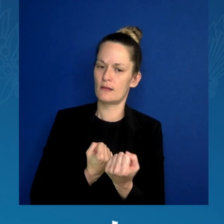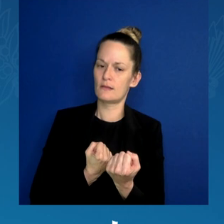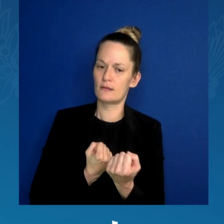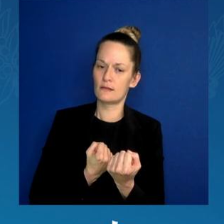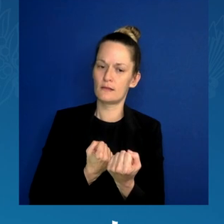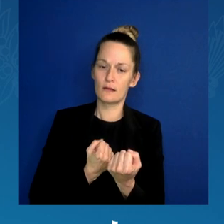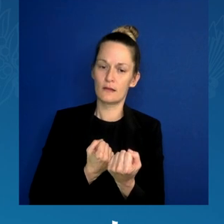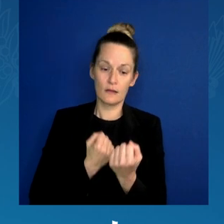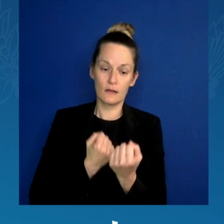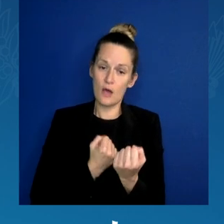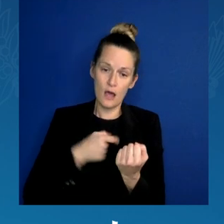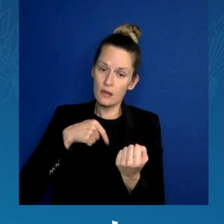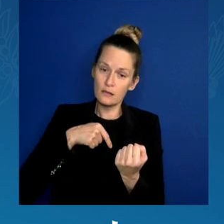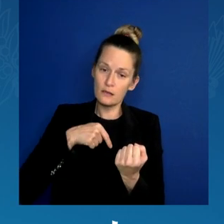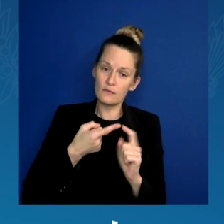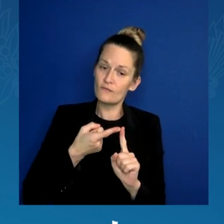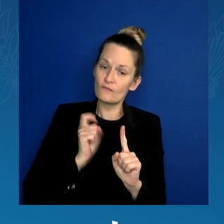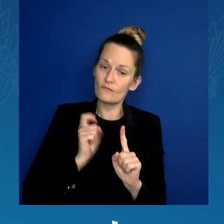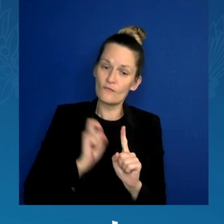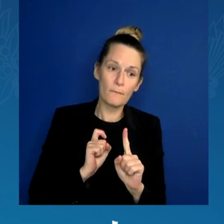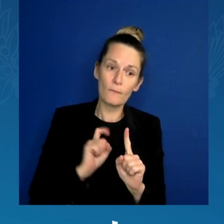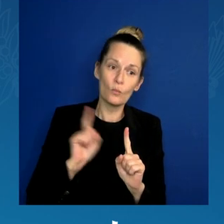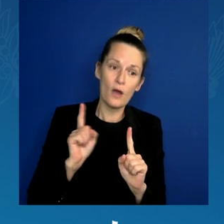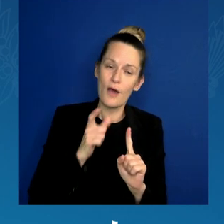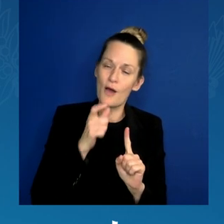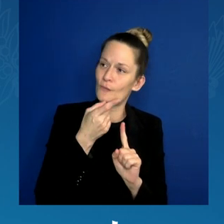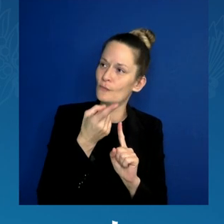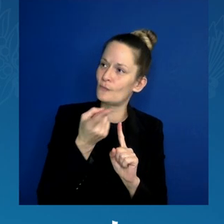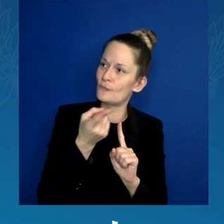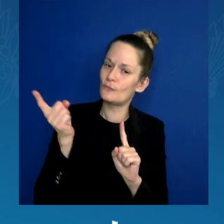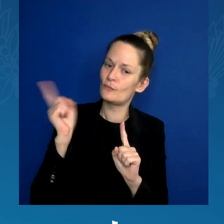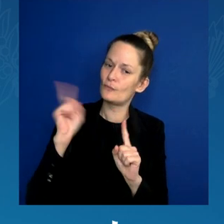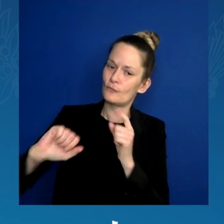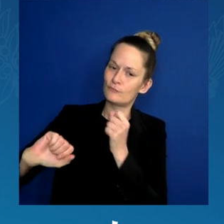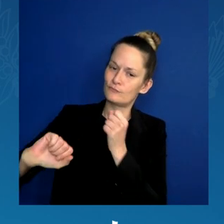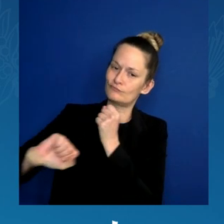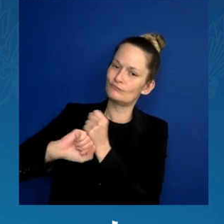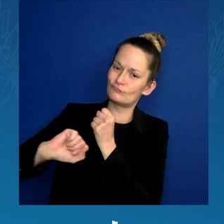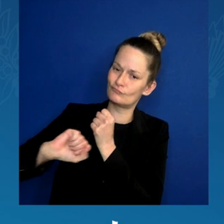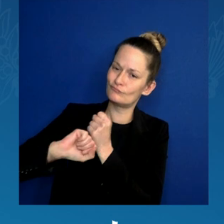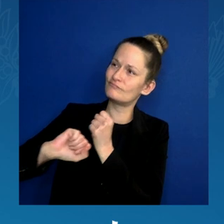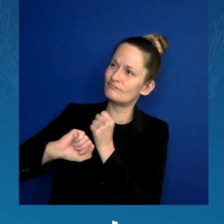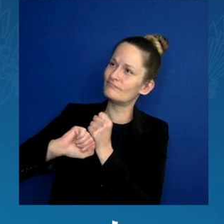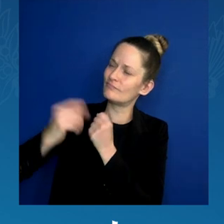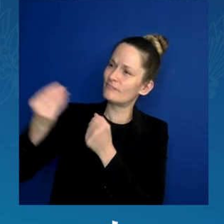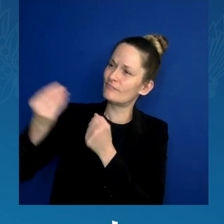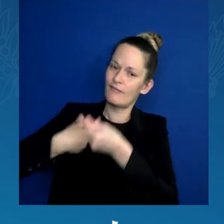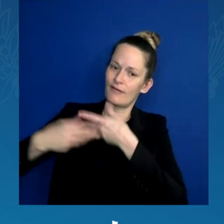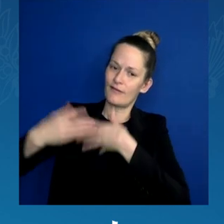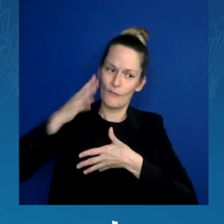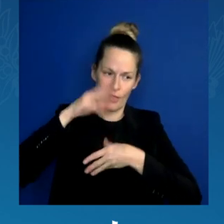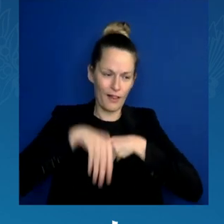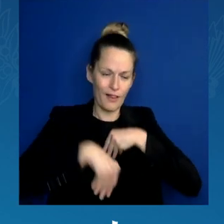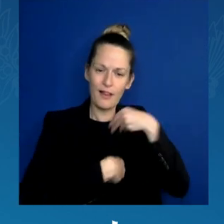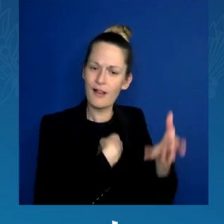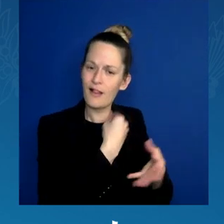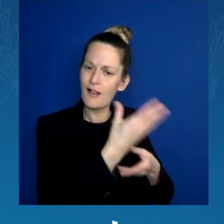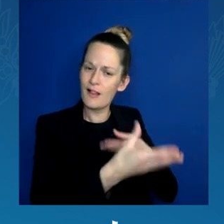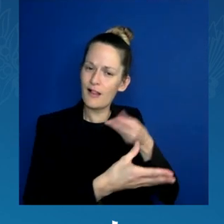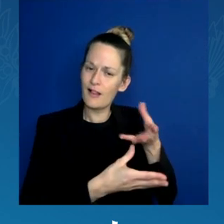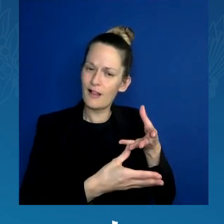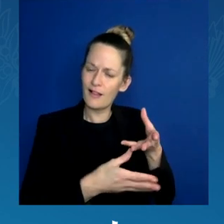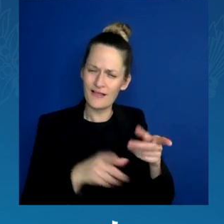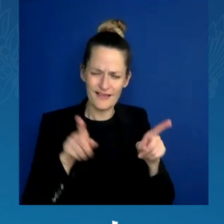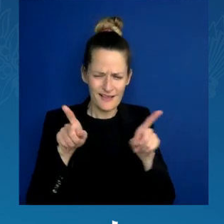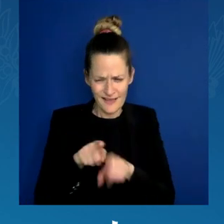And that is true of you, the young leaders who are here. I know about what you've been doing during the